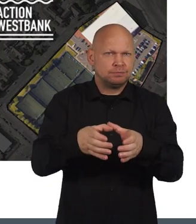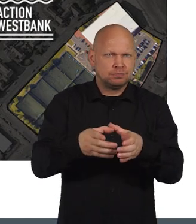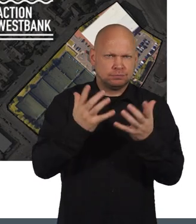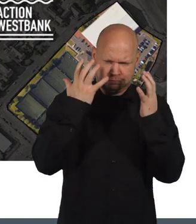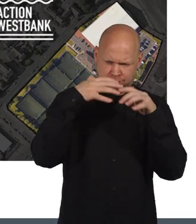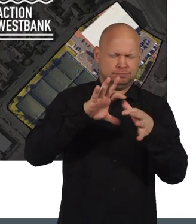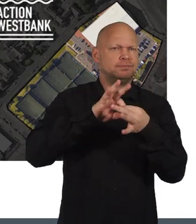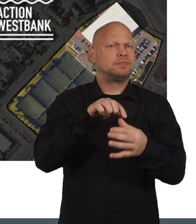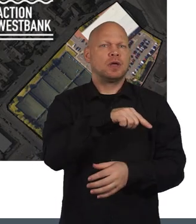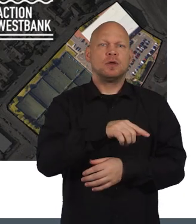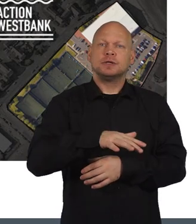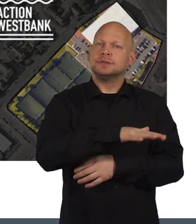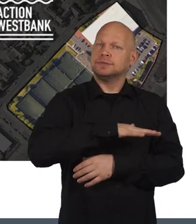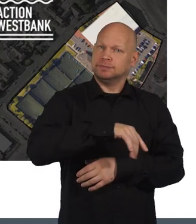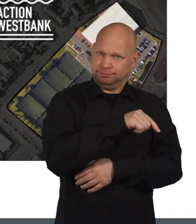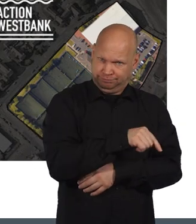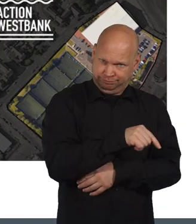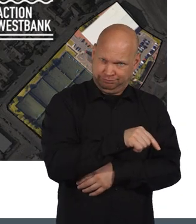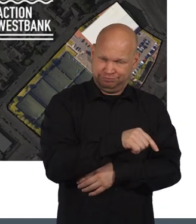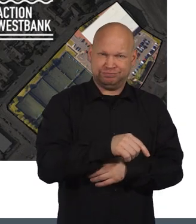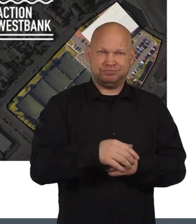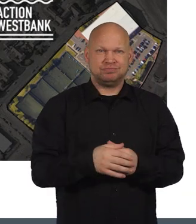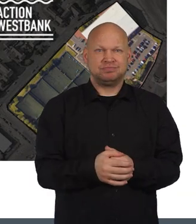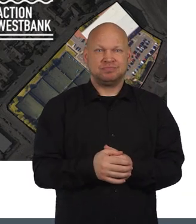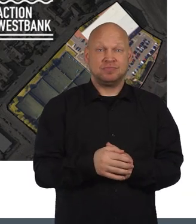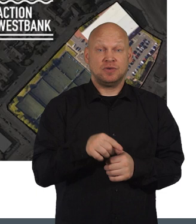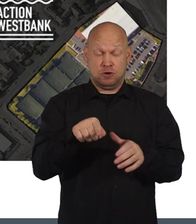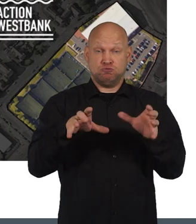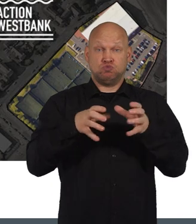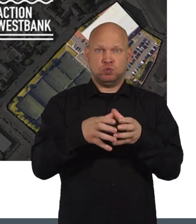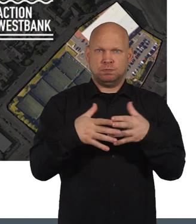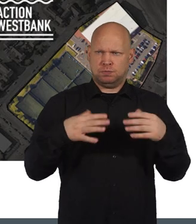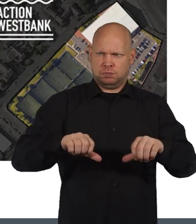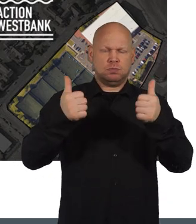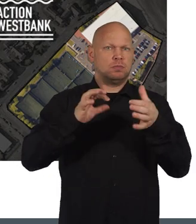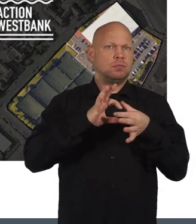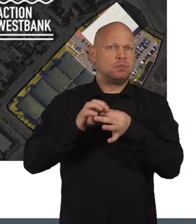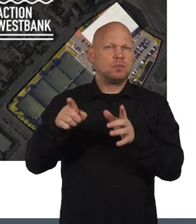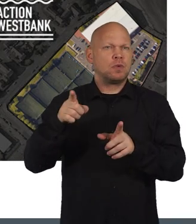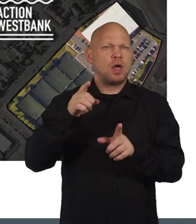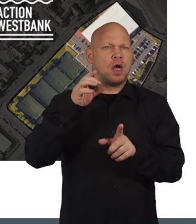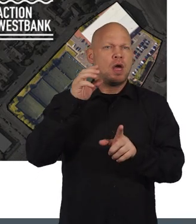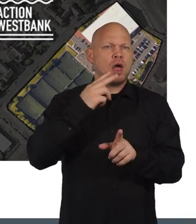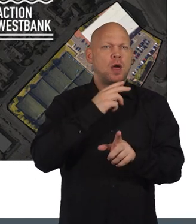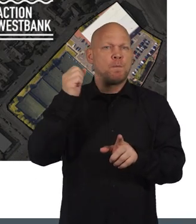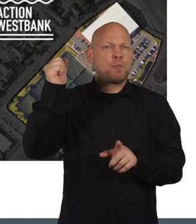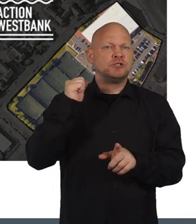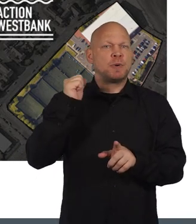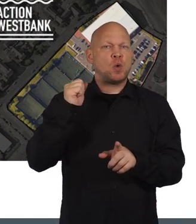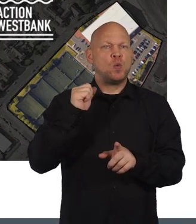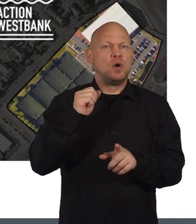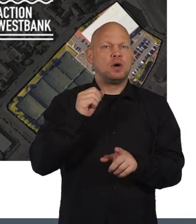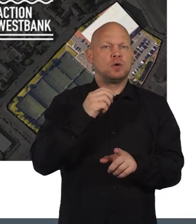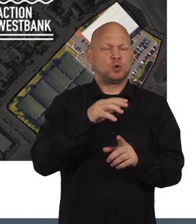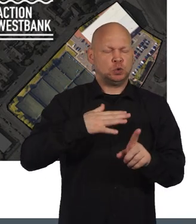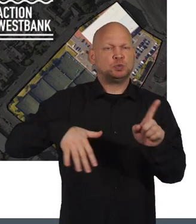concerns around the site. This group had good connections with Portobello Community Council.